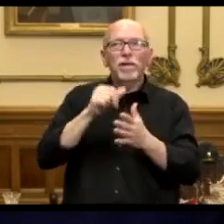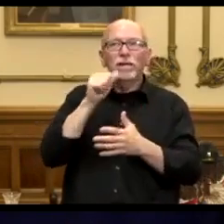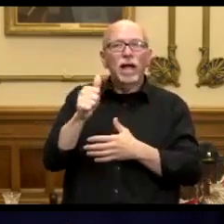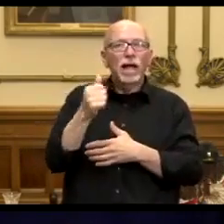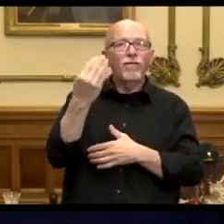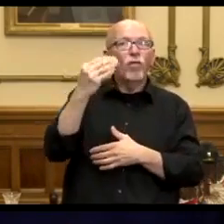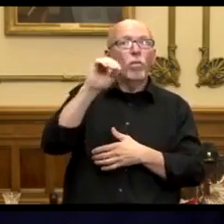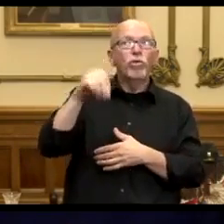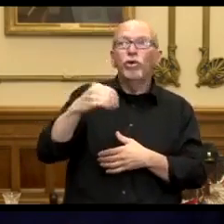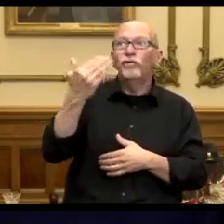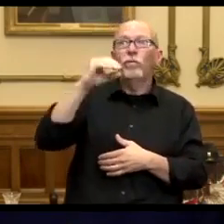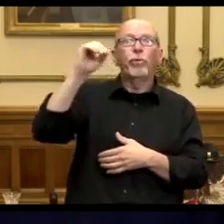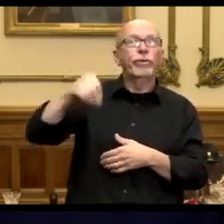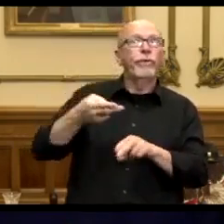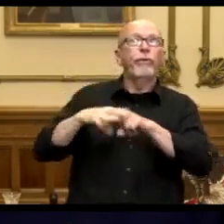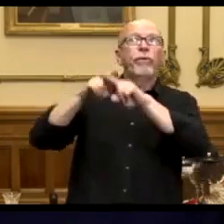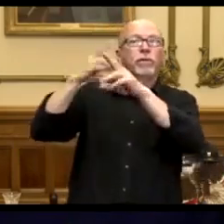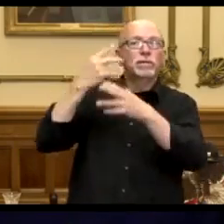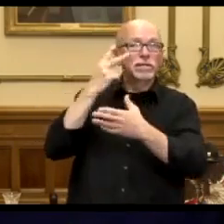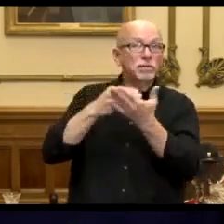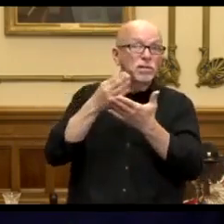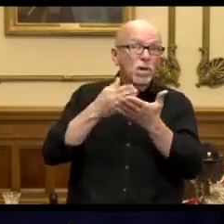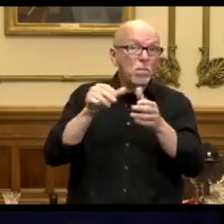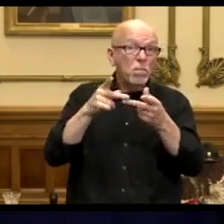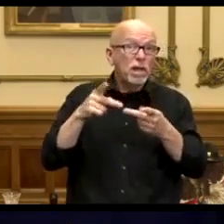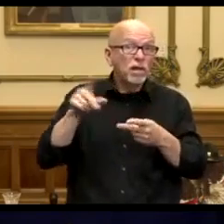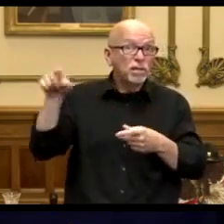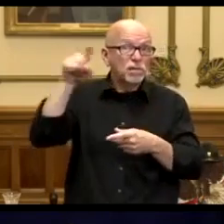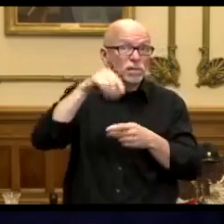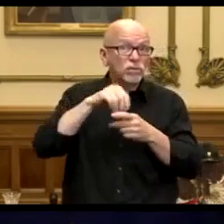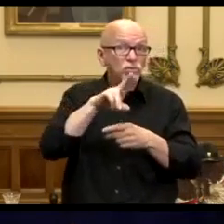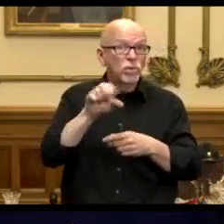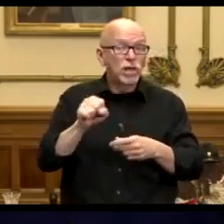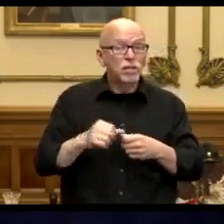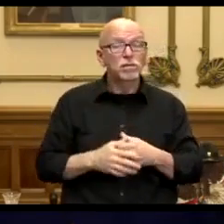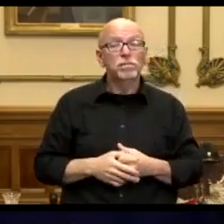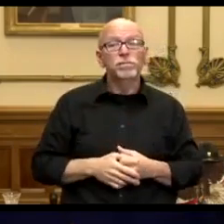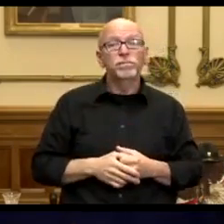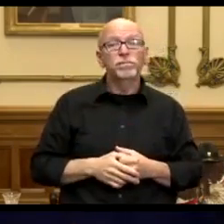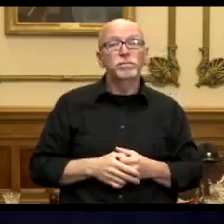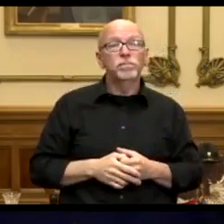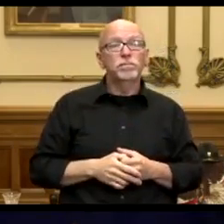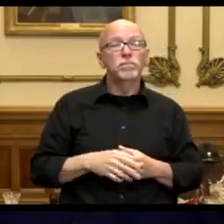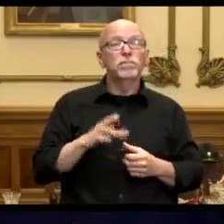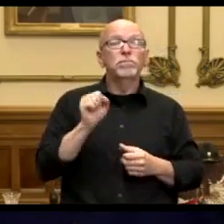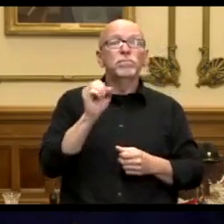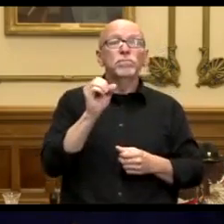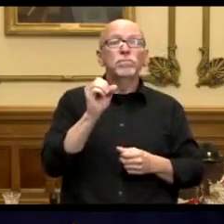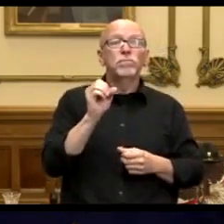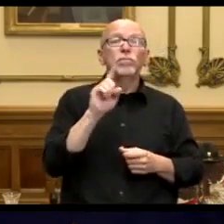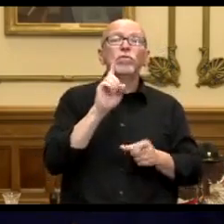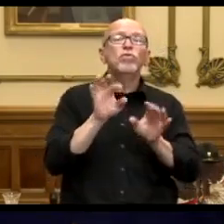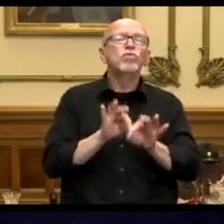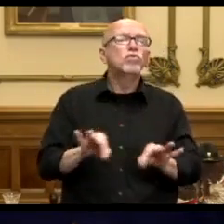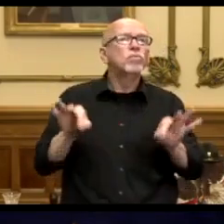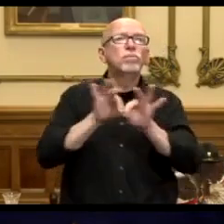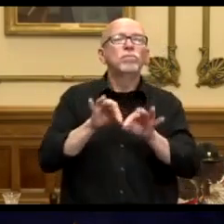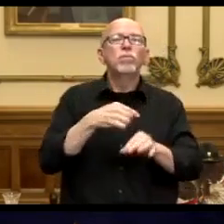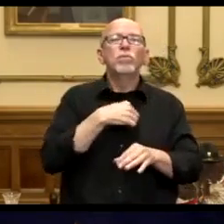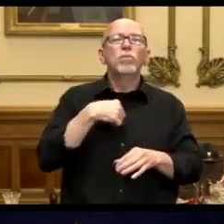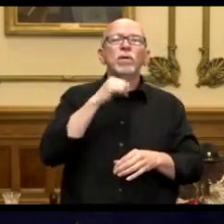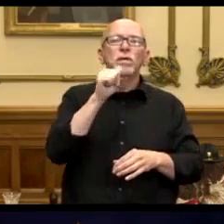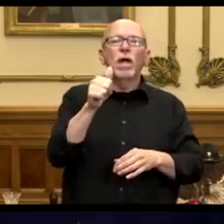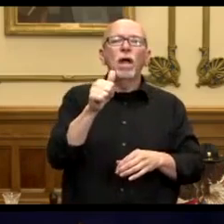14 or 50 or what we're seeing in some other places around the country. So it's just critically important that we